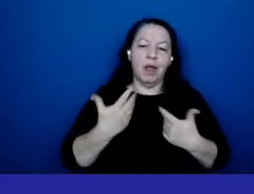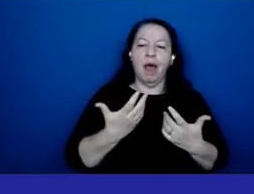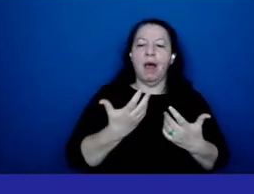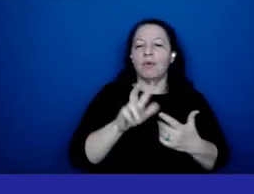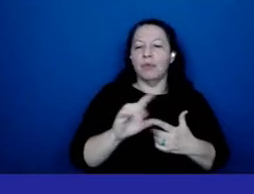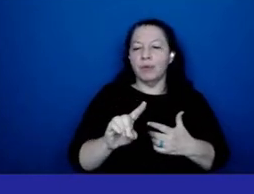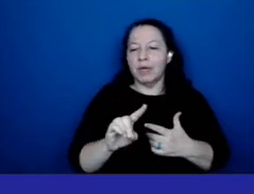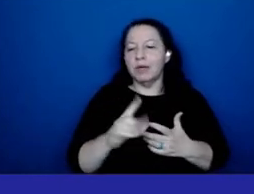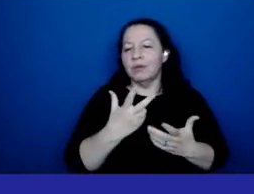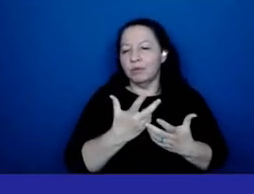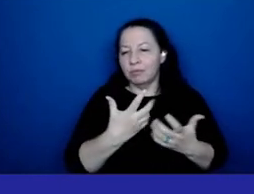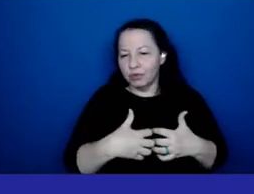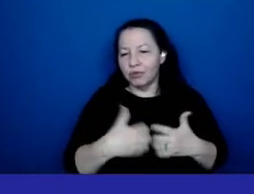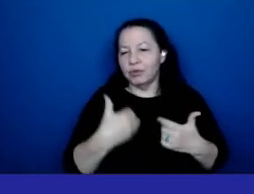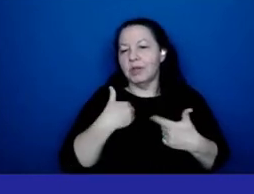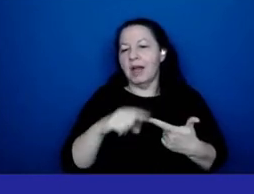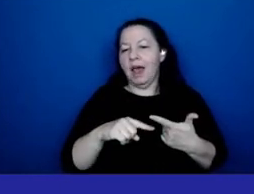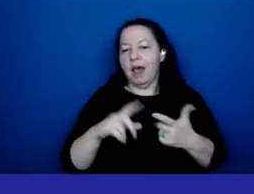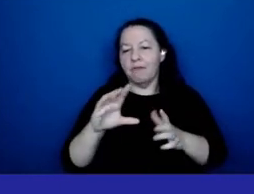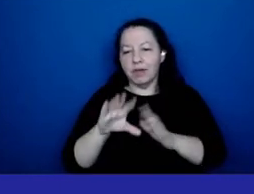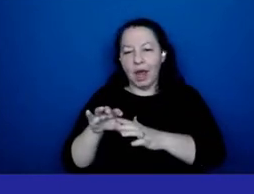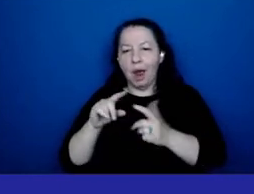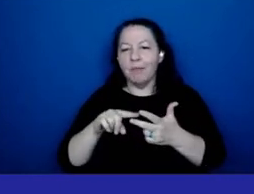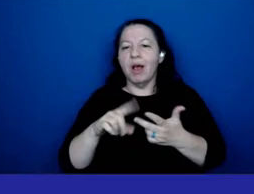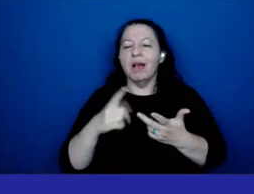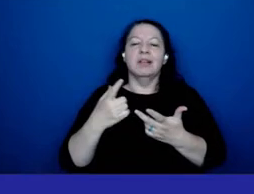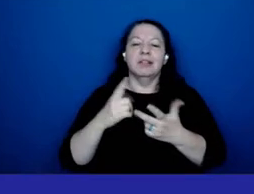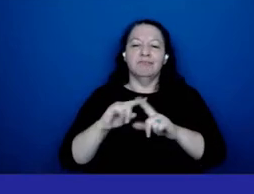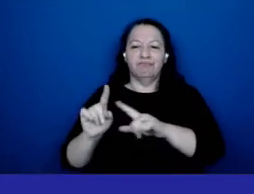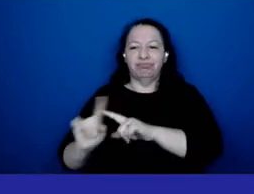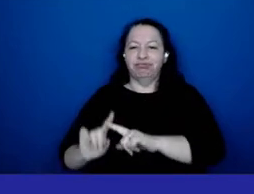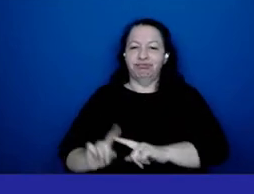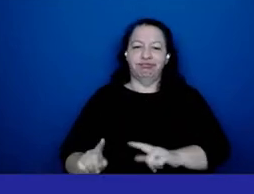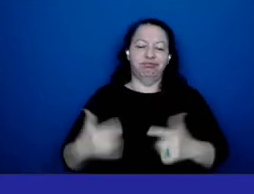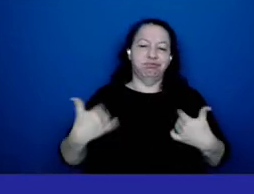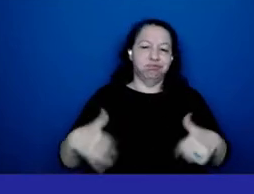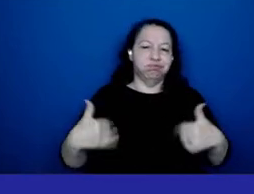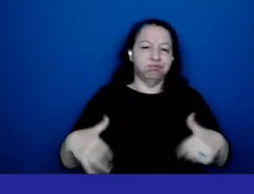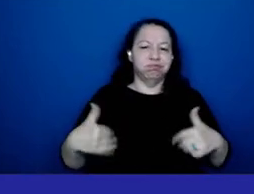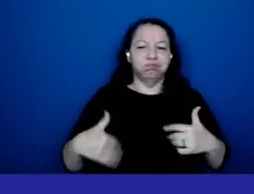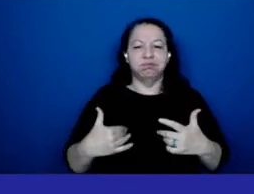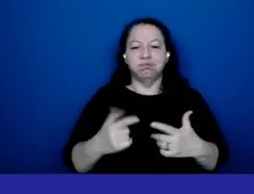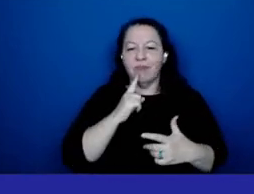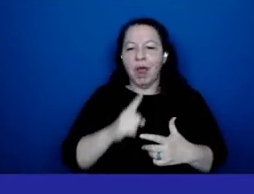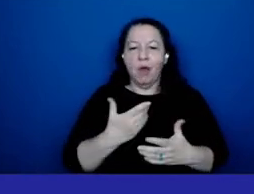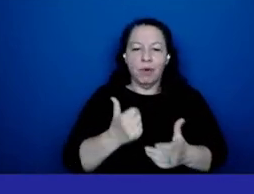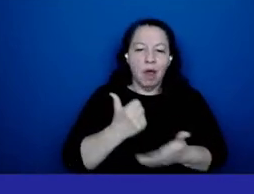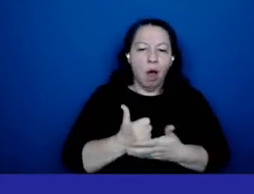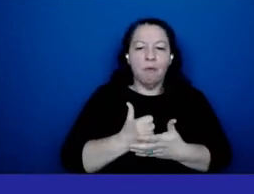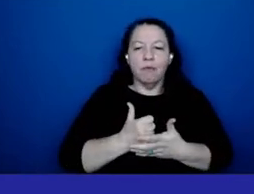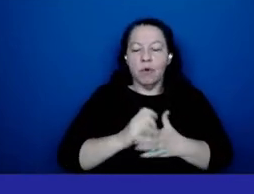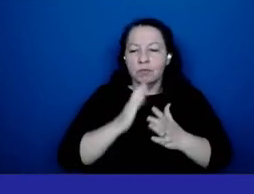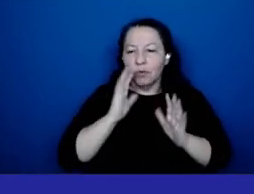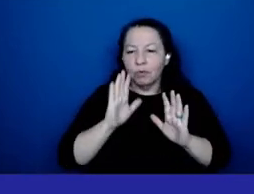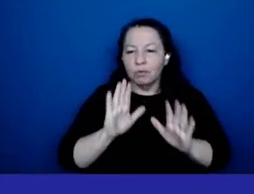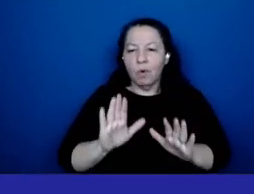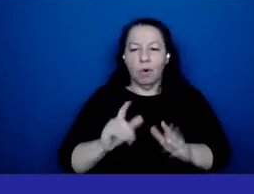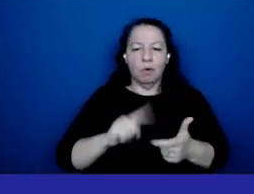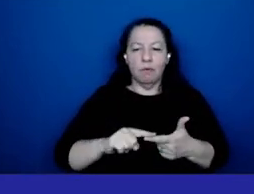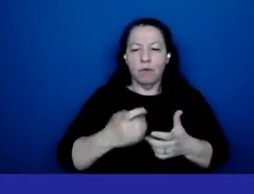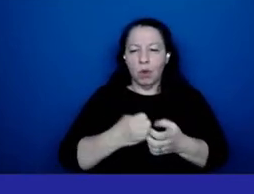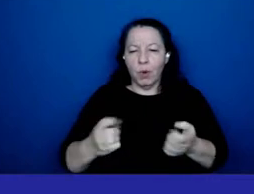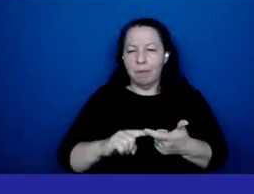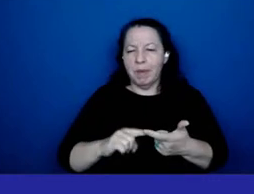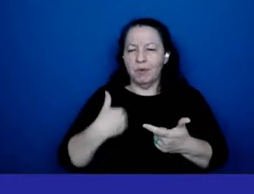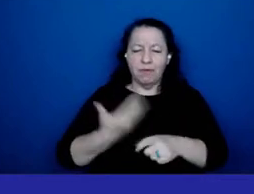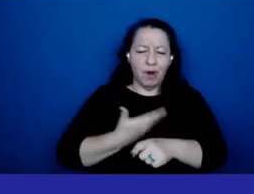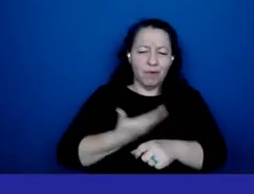stimulator a linear accelerator for treating cancer and radiation oncology suite renovation renovation of the